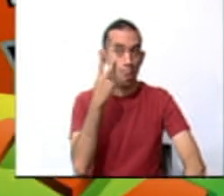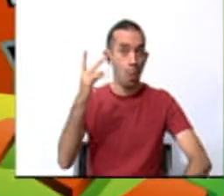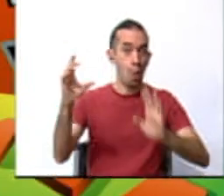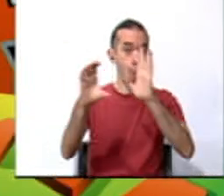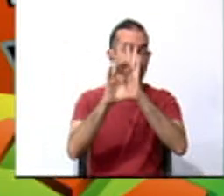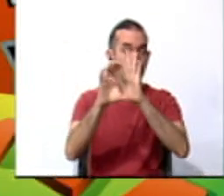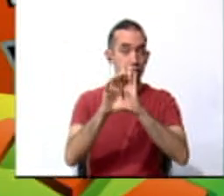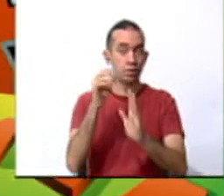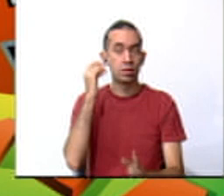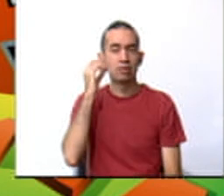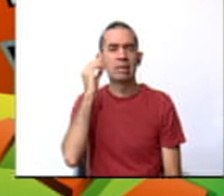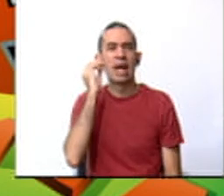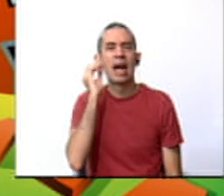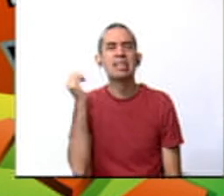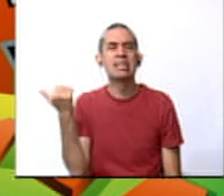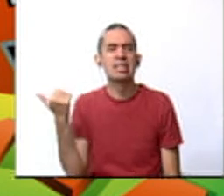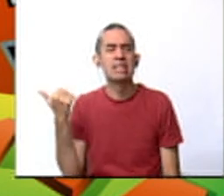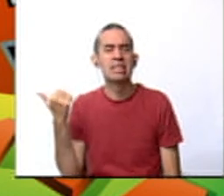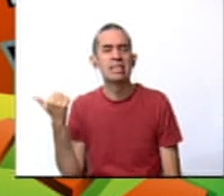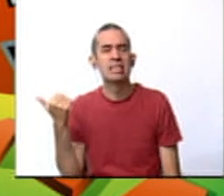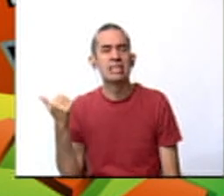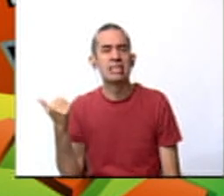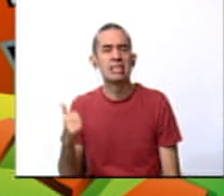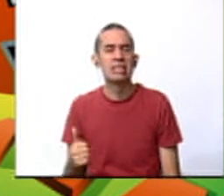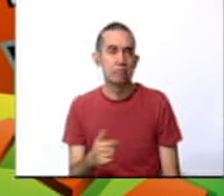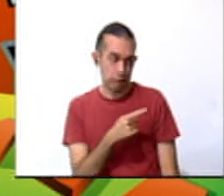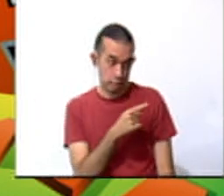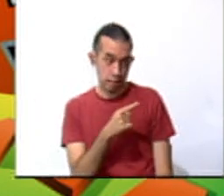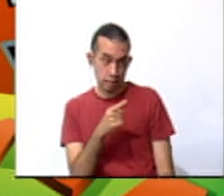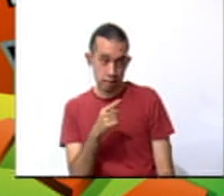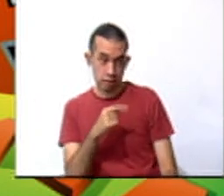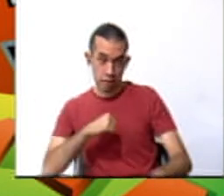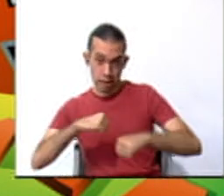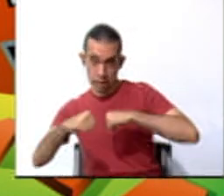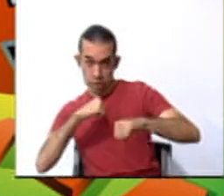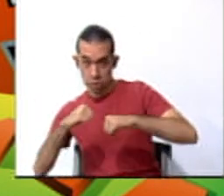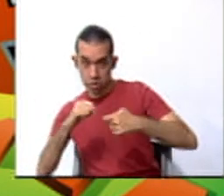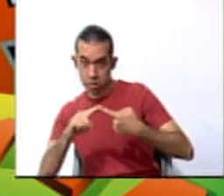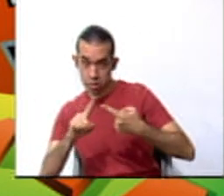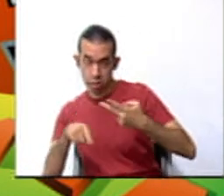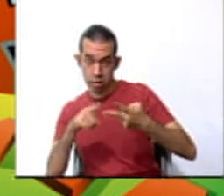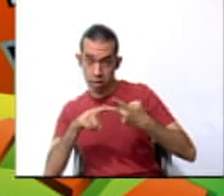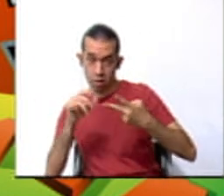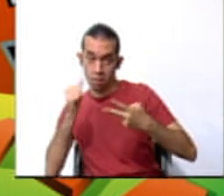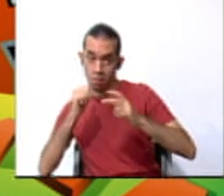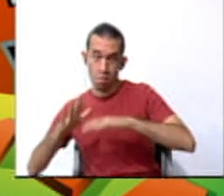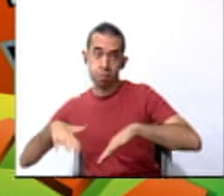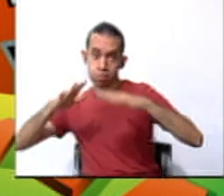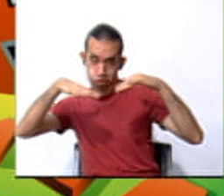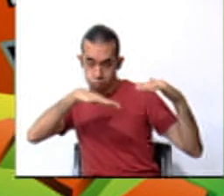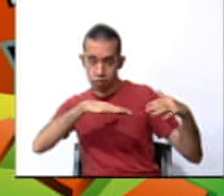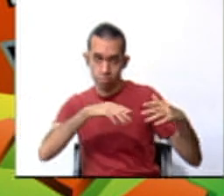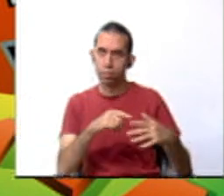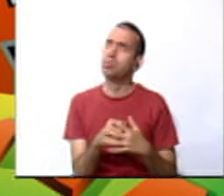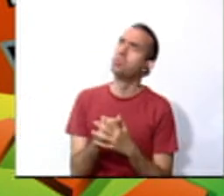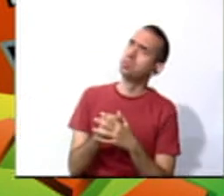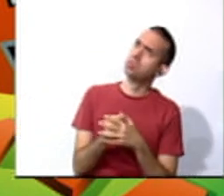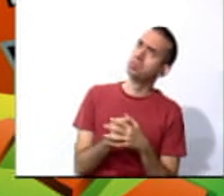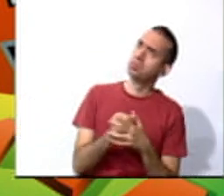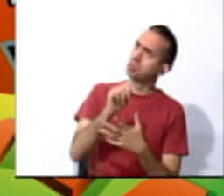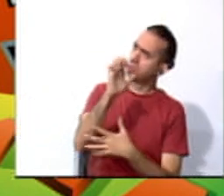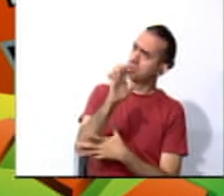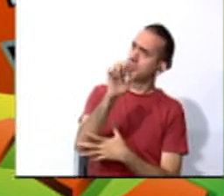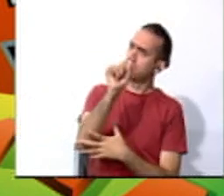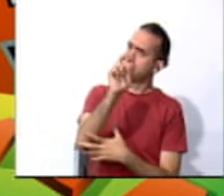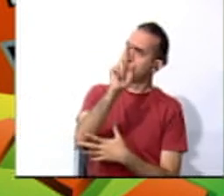What is that, Daniela? Is that an earthquake or a flood? Well, looks like